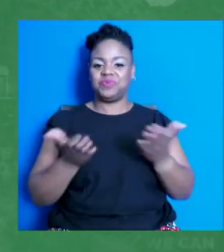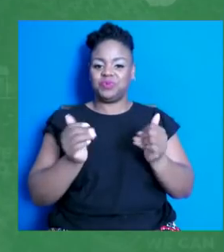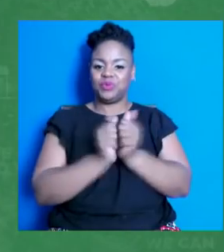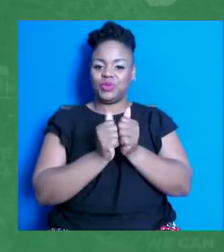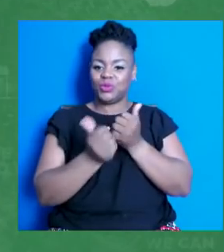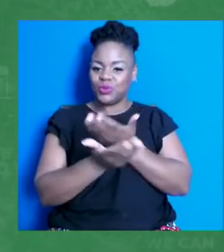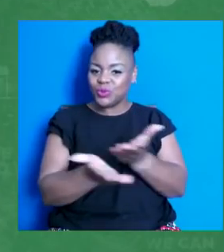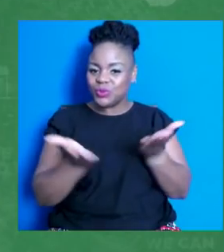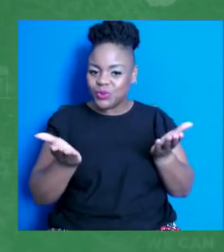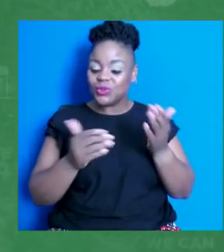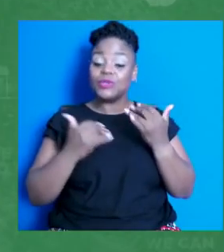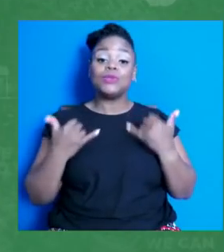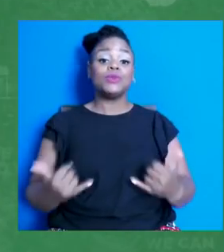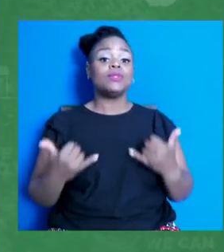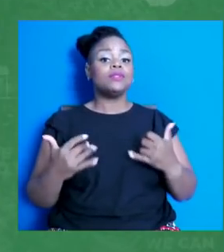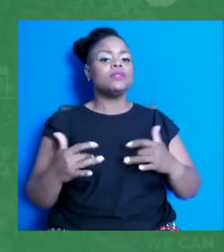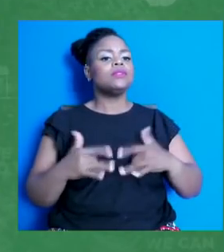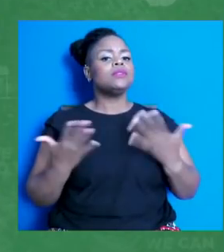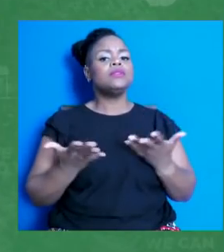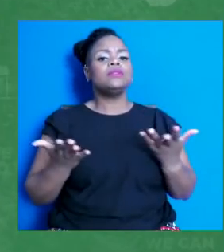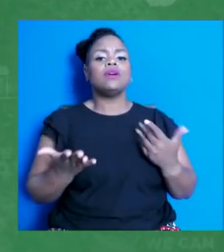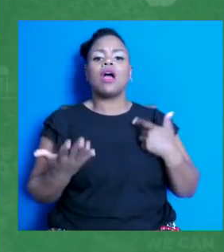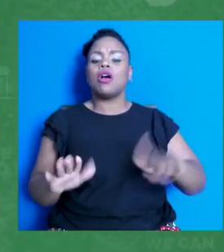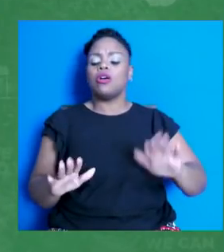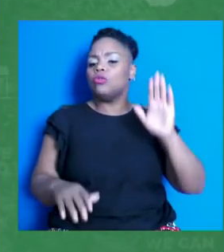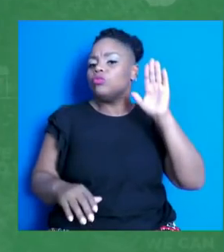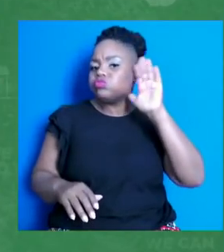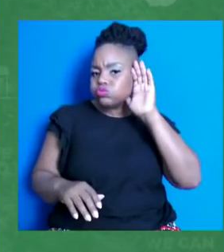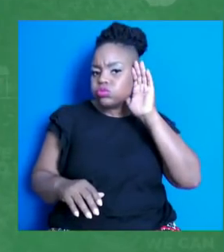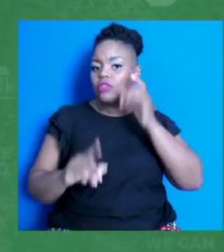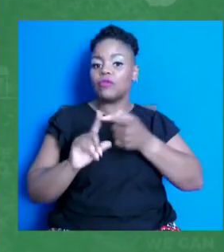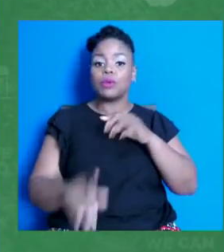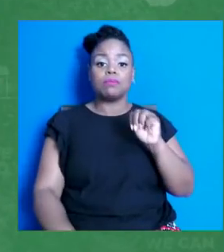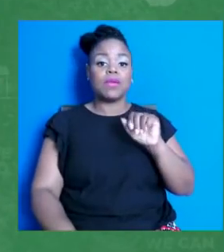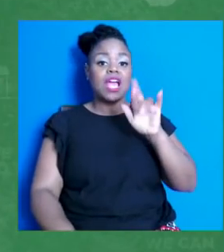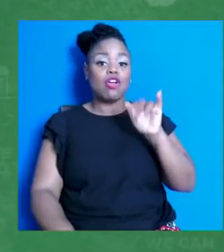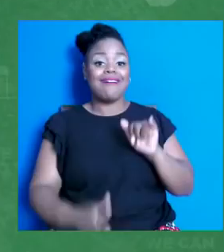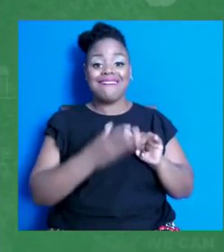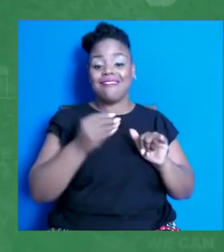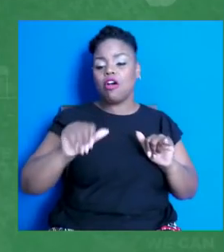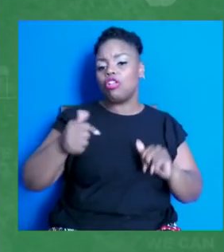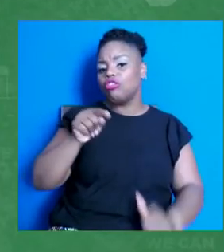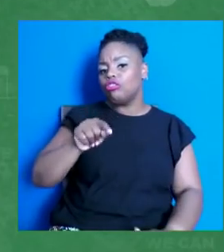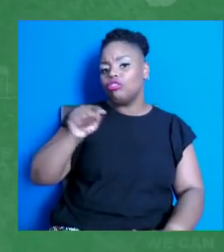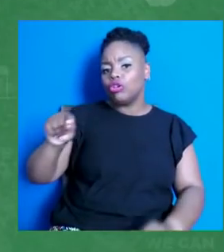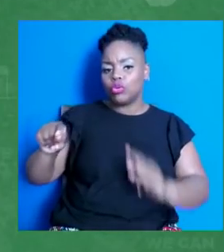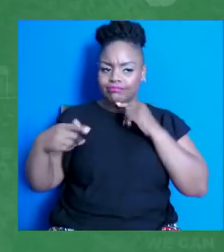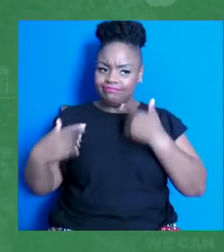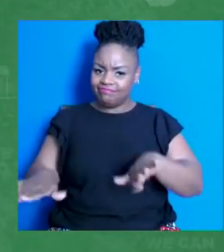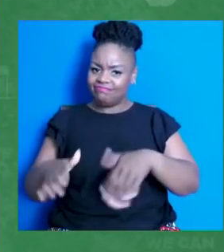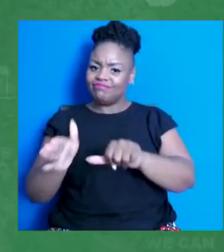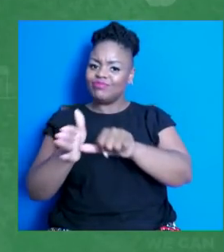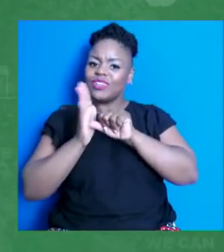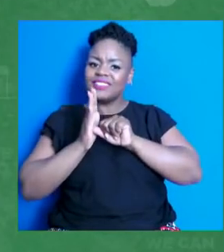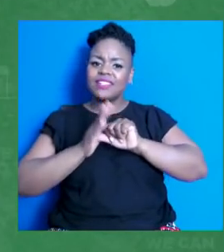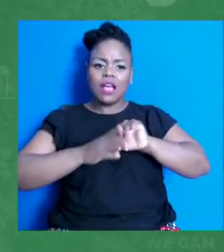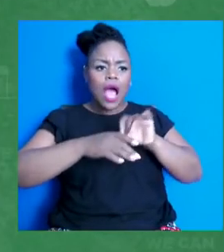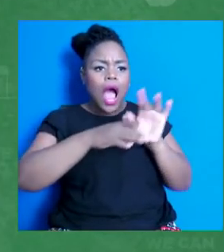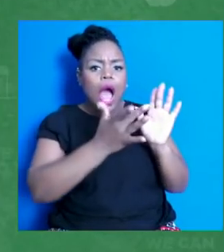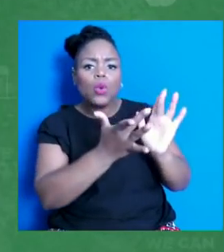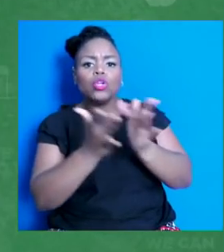I've heard from Mary and others that you've been leading an impressive outreach to get your friends, families, and neighbors